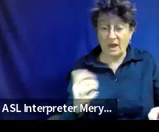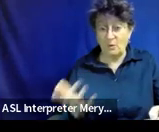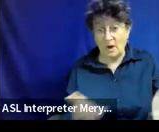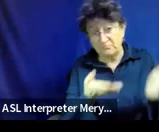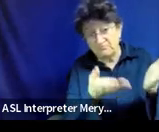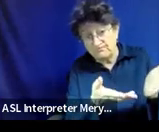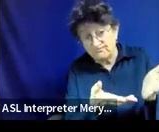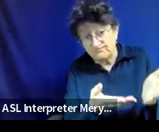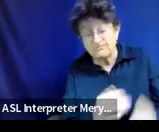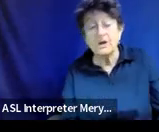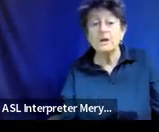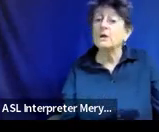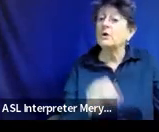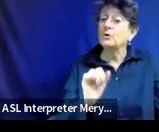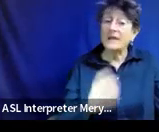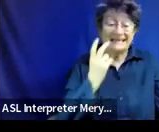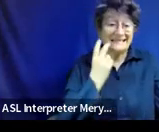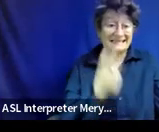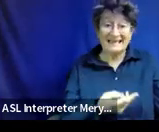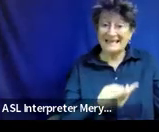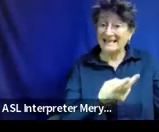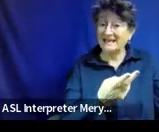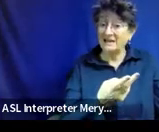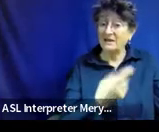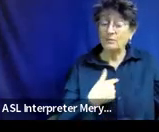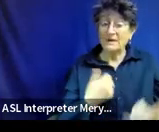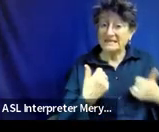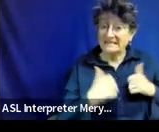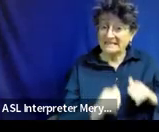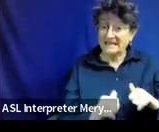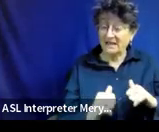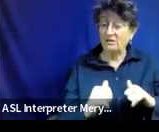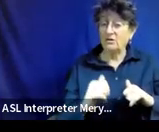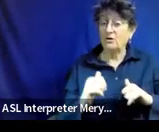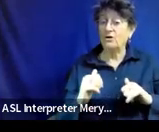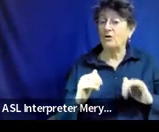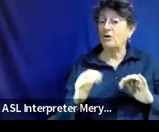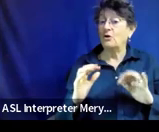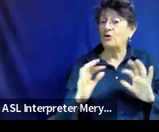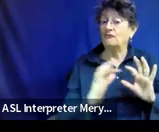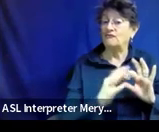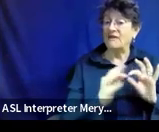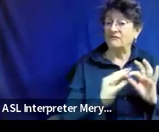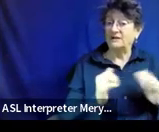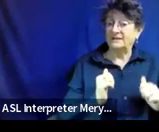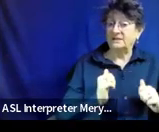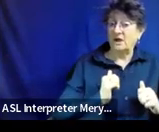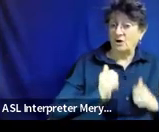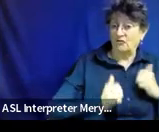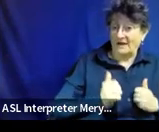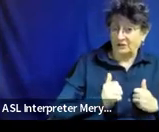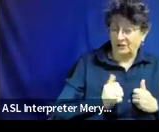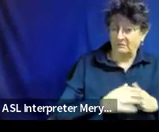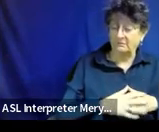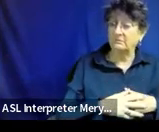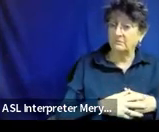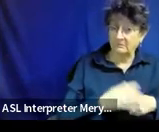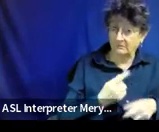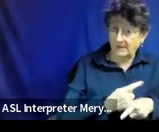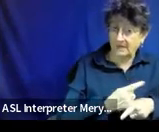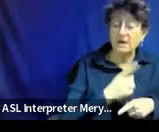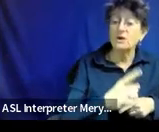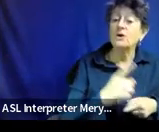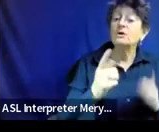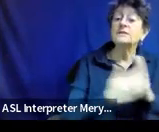And you can see that we're still referencing aggressions, right? So she has a skill deficit in